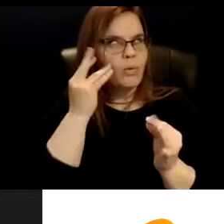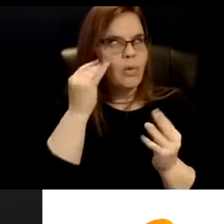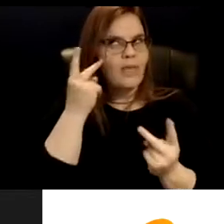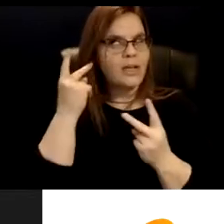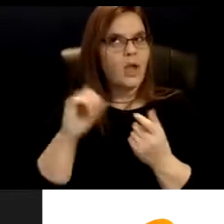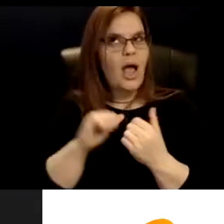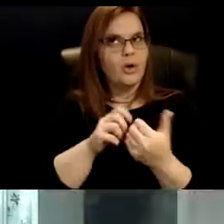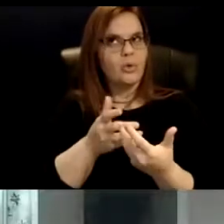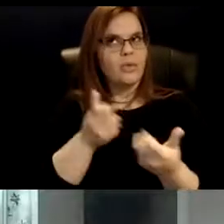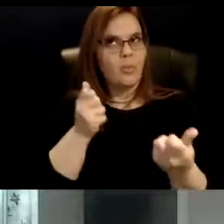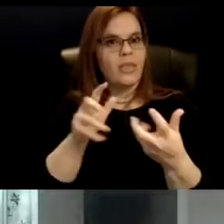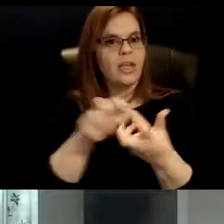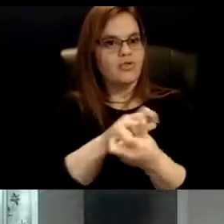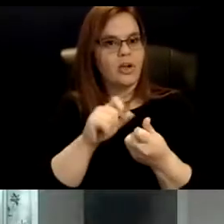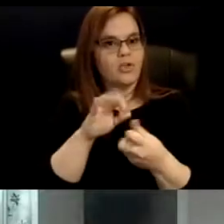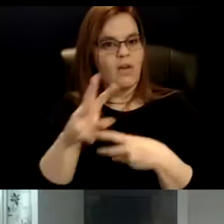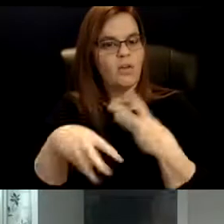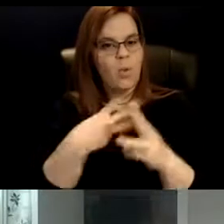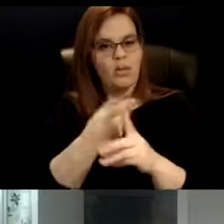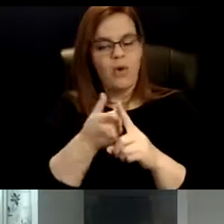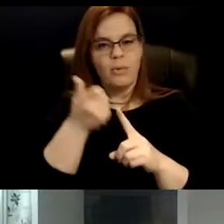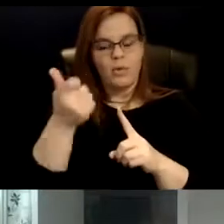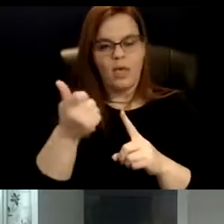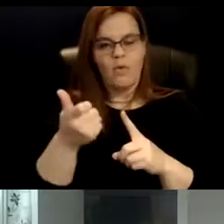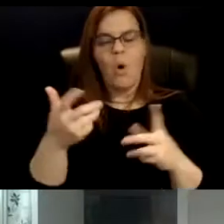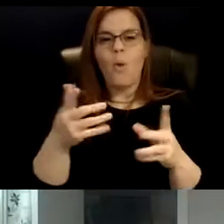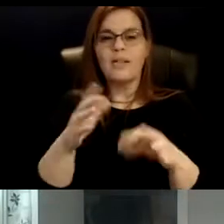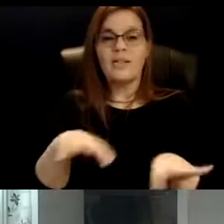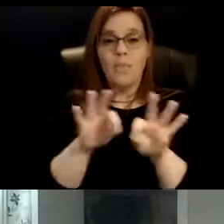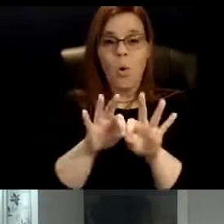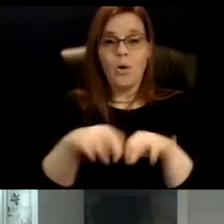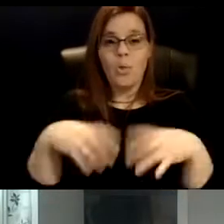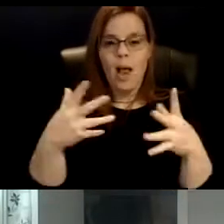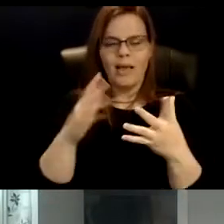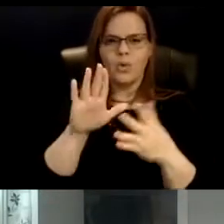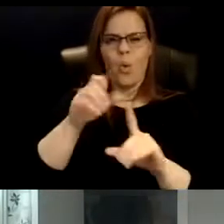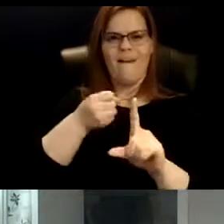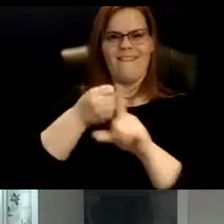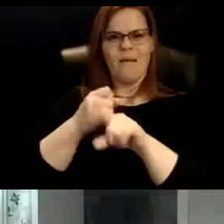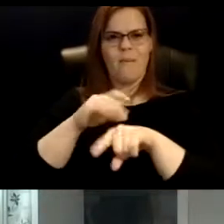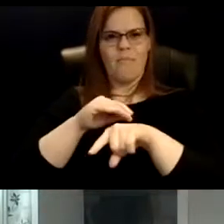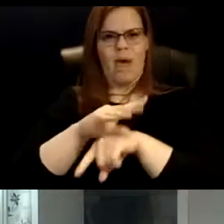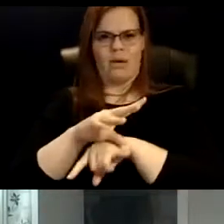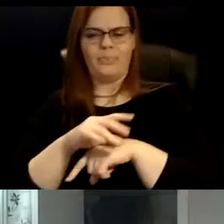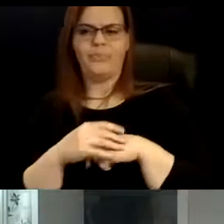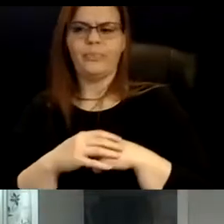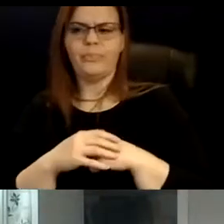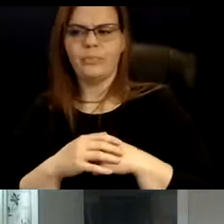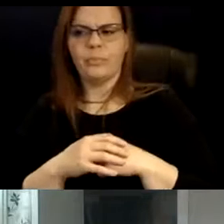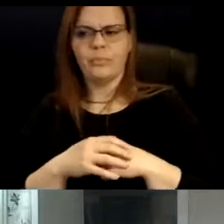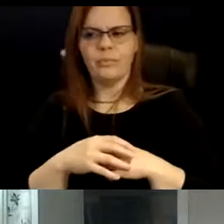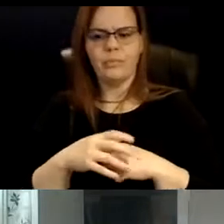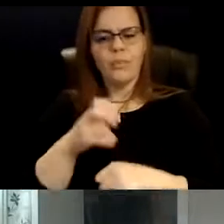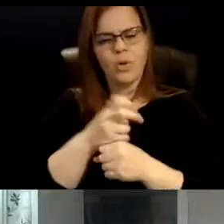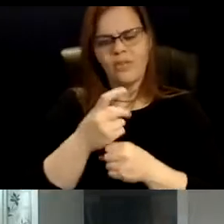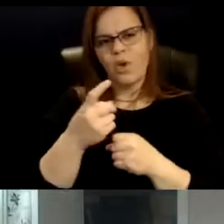yourself, what's really important is your impact and how that's landing. So the difficulty with like saying, Hey, I'm an ally or an